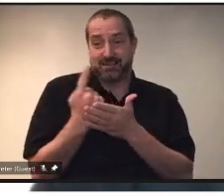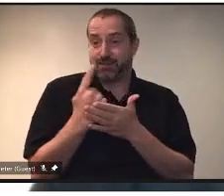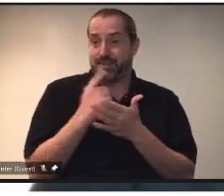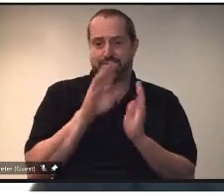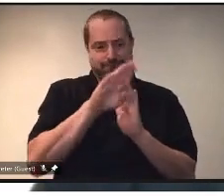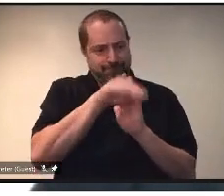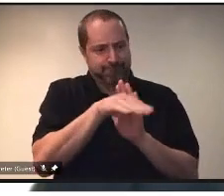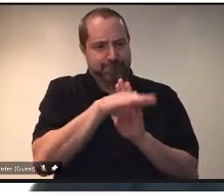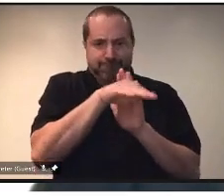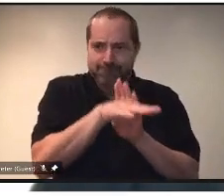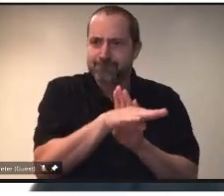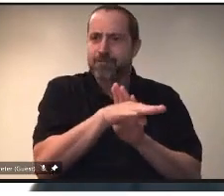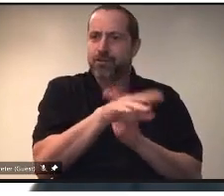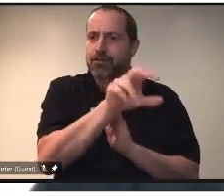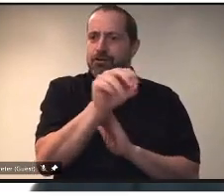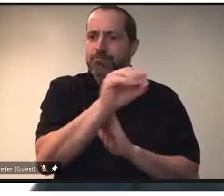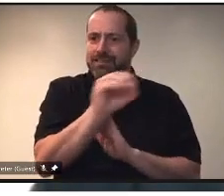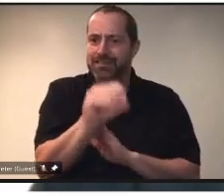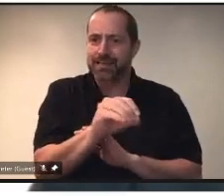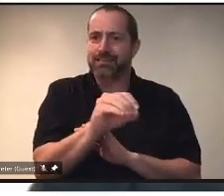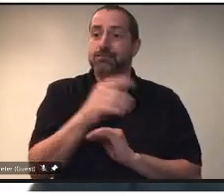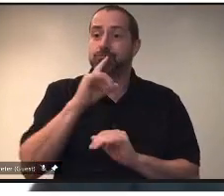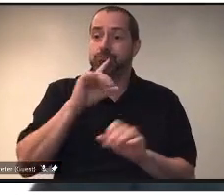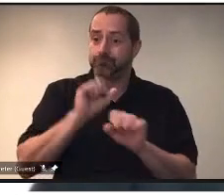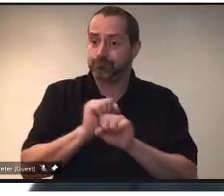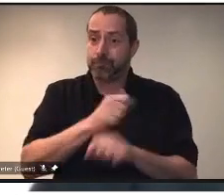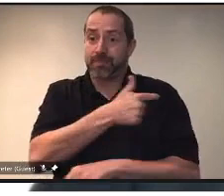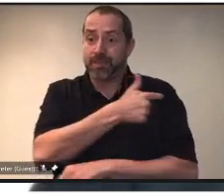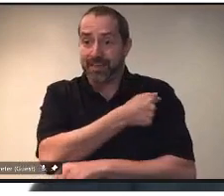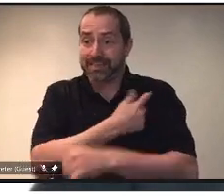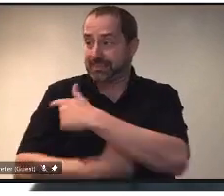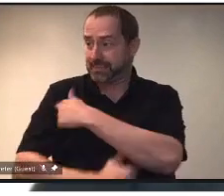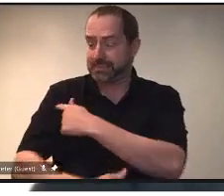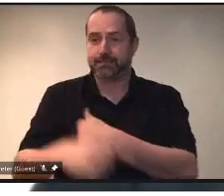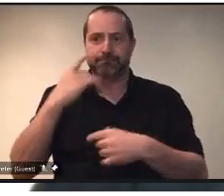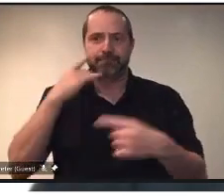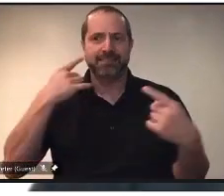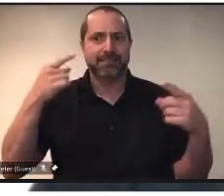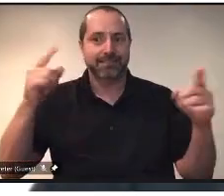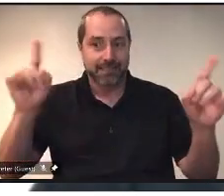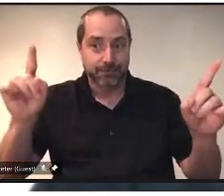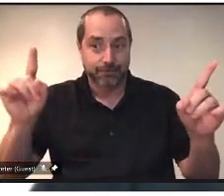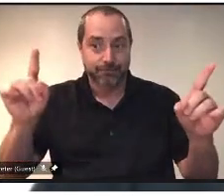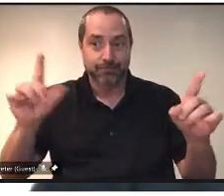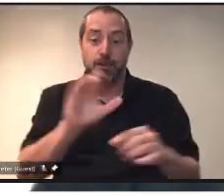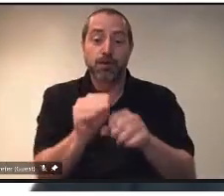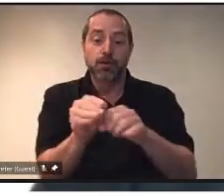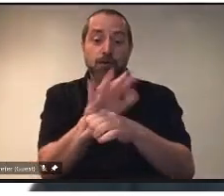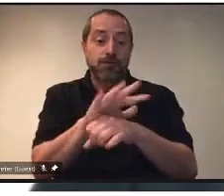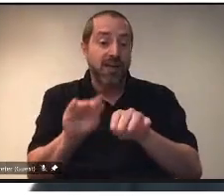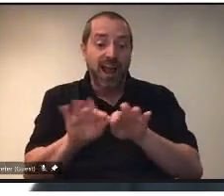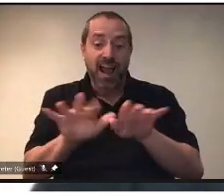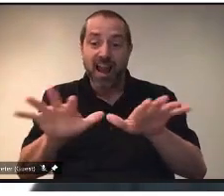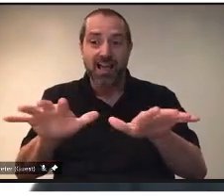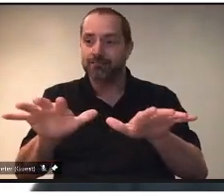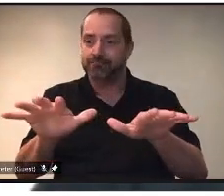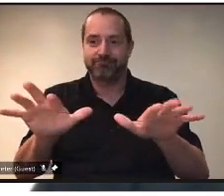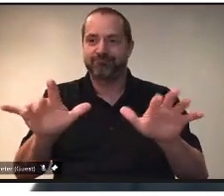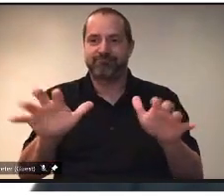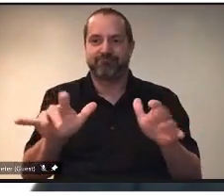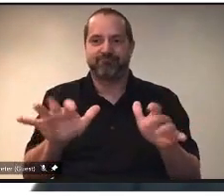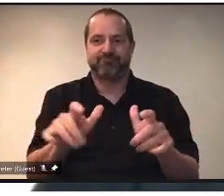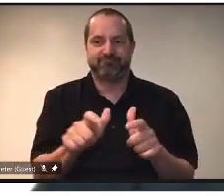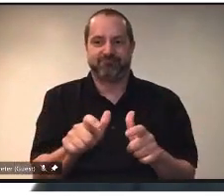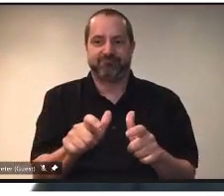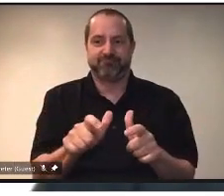Vaccines are working. They are reducing the spread of COVID. And more importantly, they are reducing the number